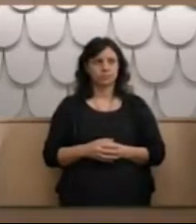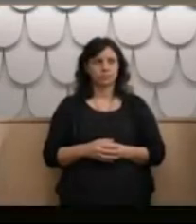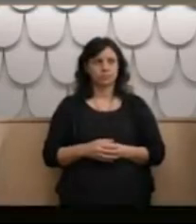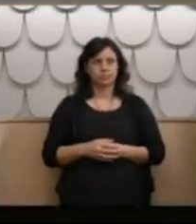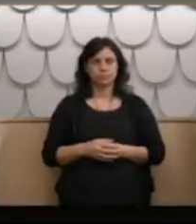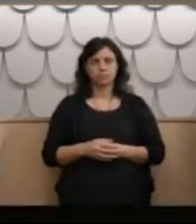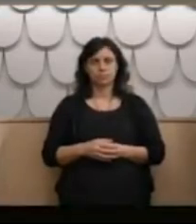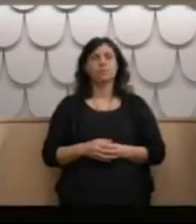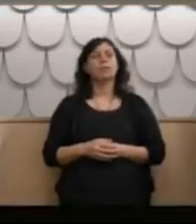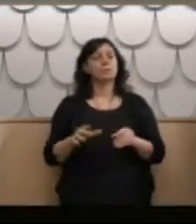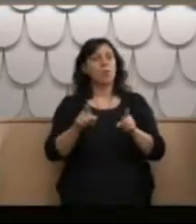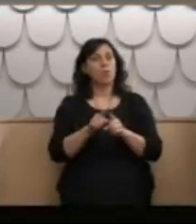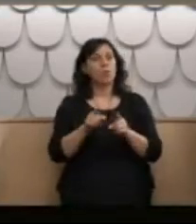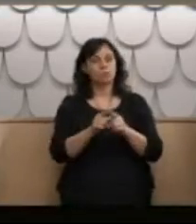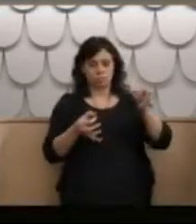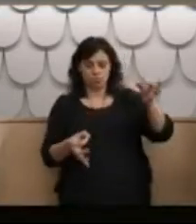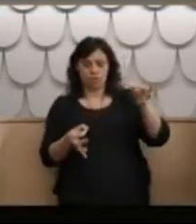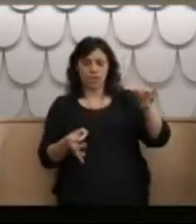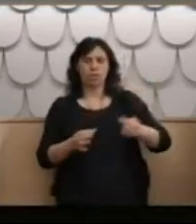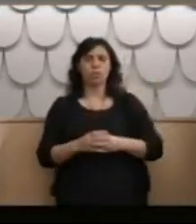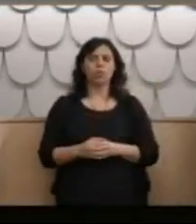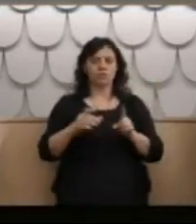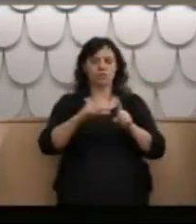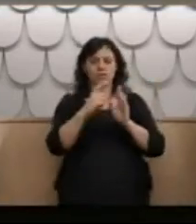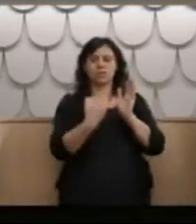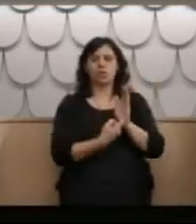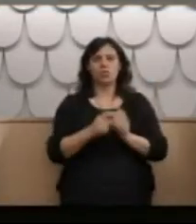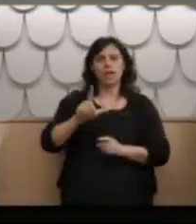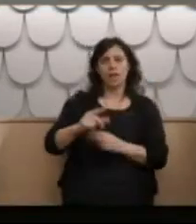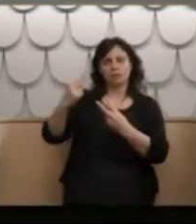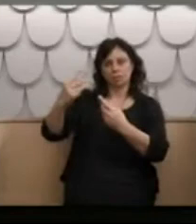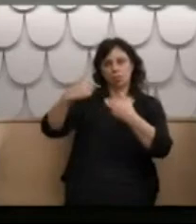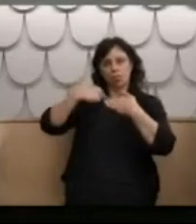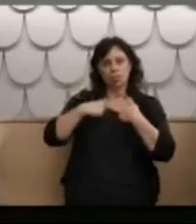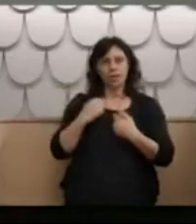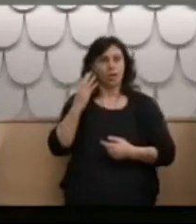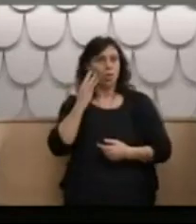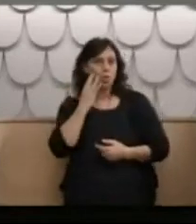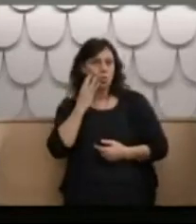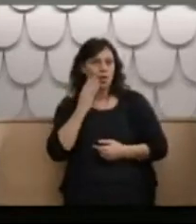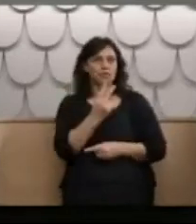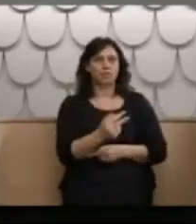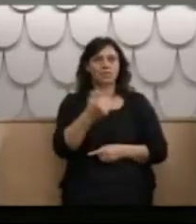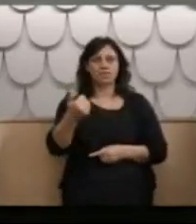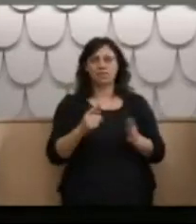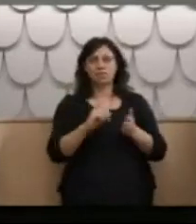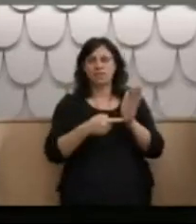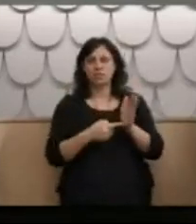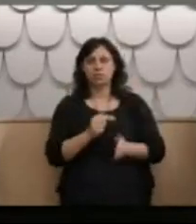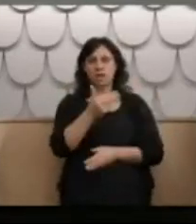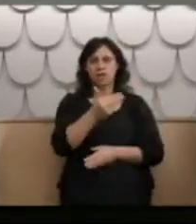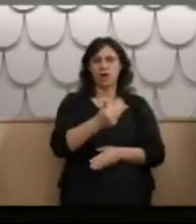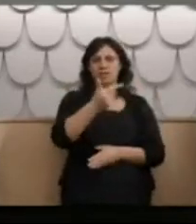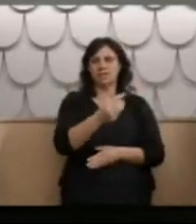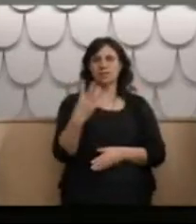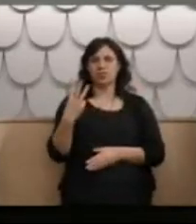There's also a record that Dr Lake saw me on 26 June 1973 and told me that he wanted me to come to